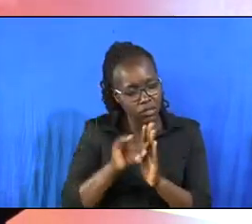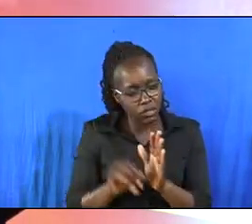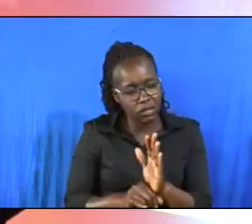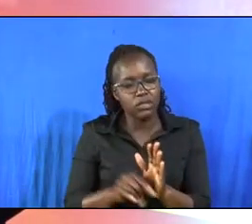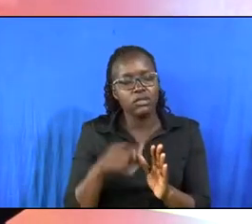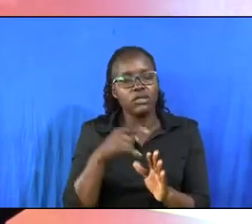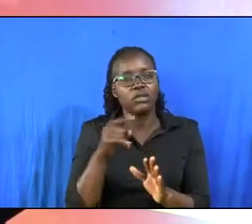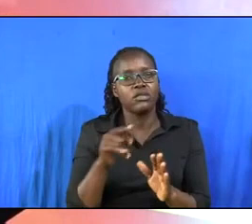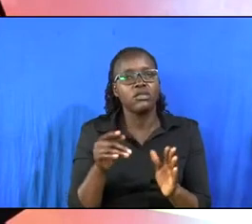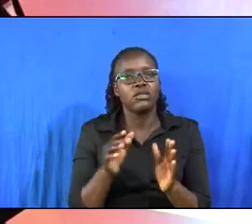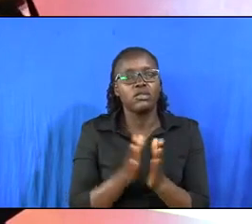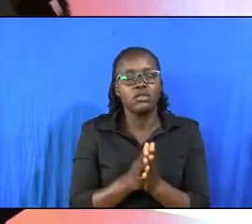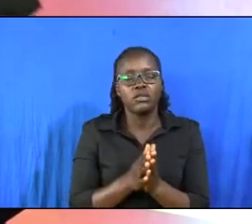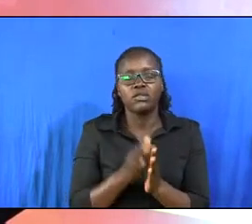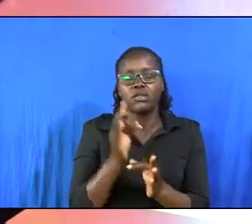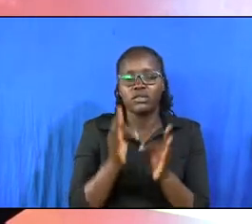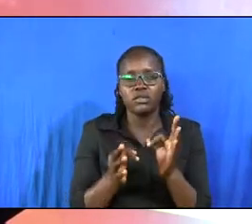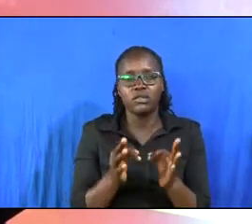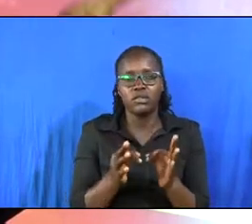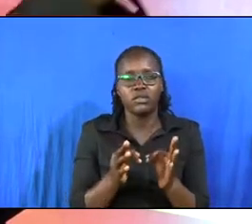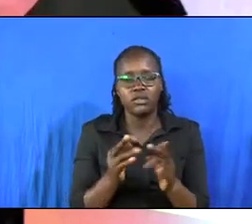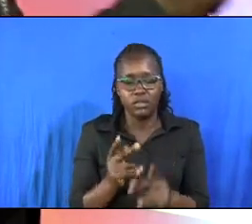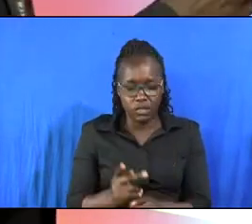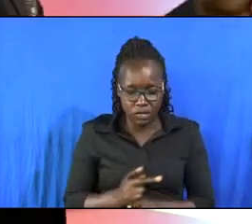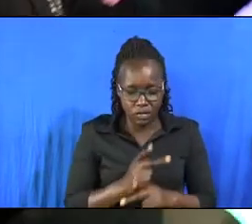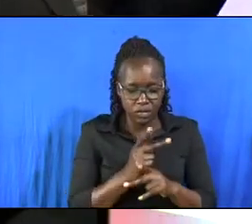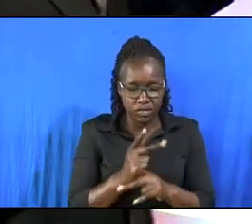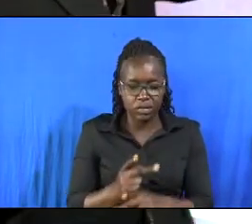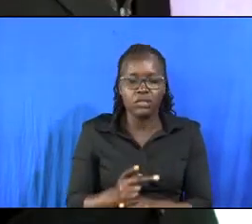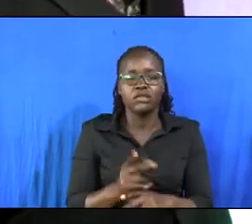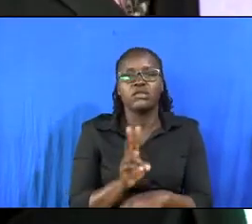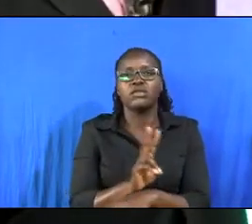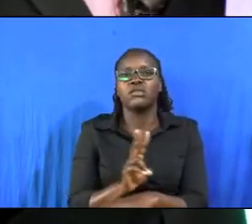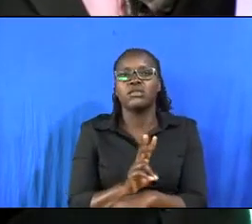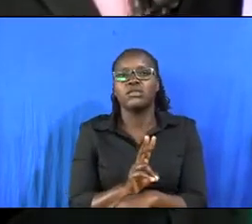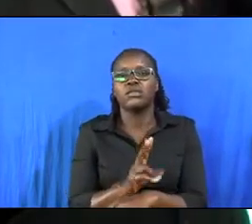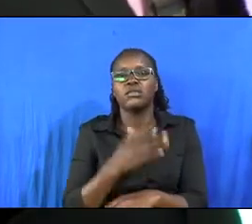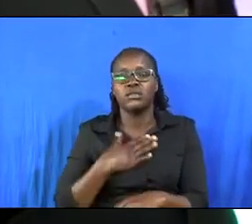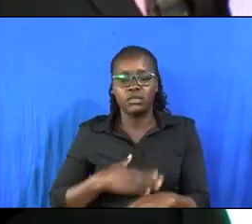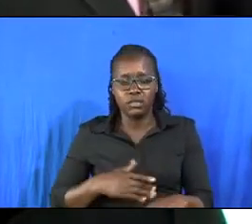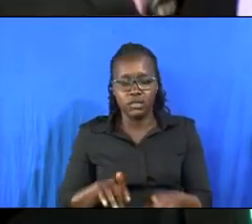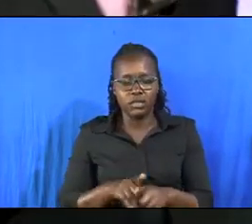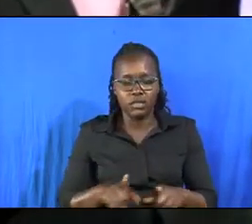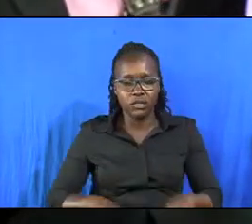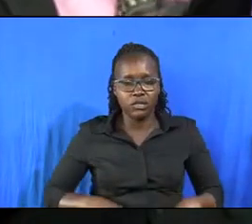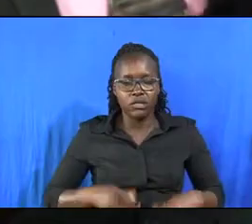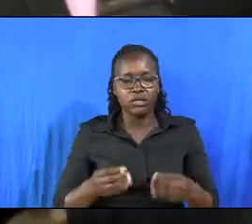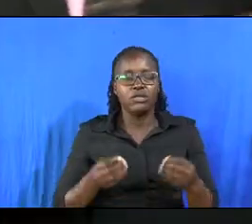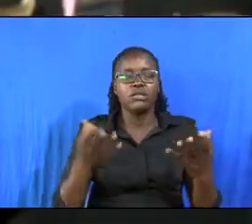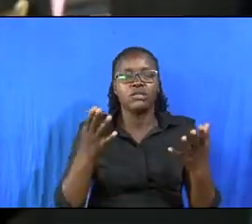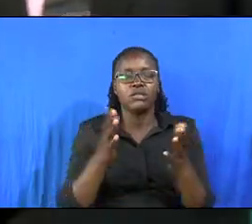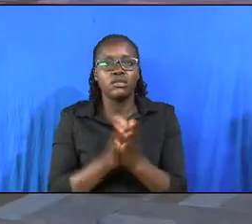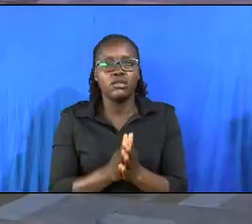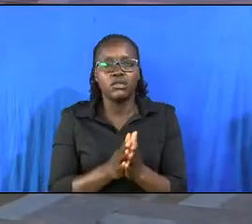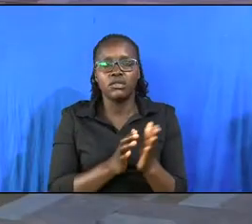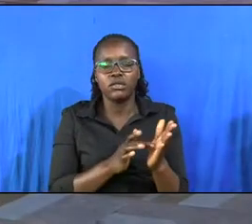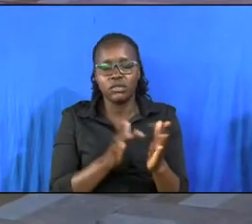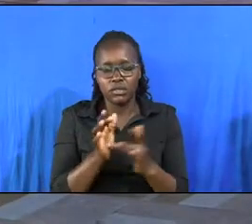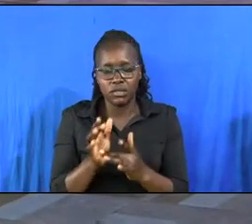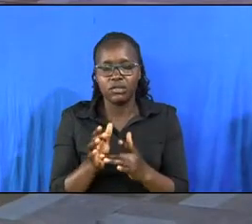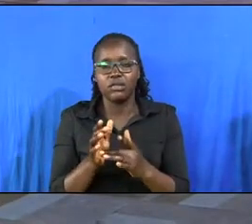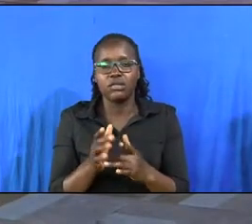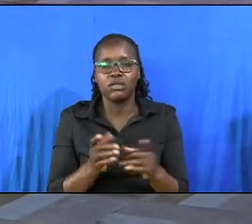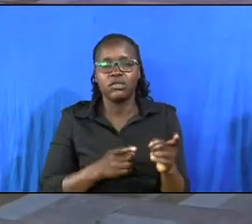with him, as long as you give your body as a living sacrifice to him, Christ will take